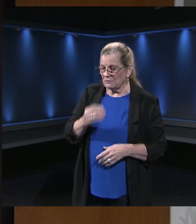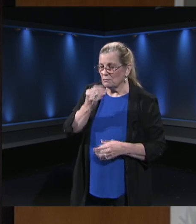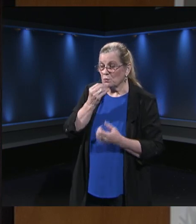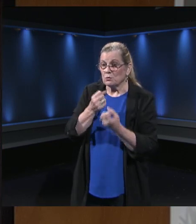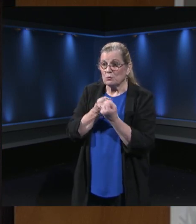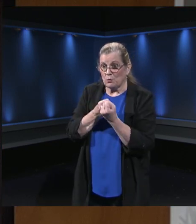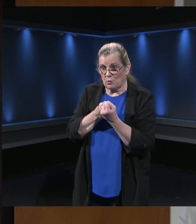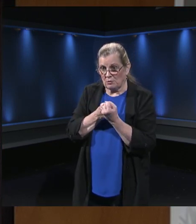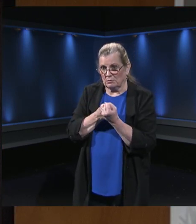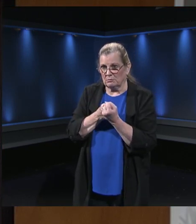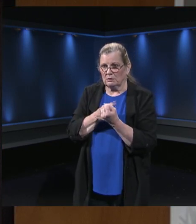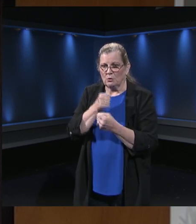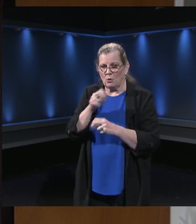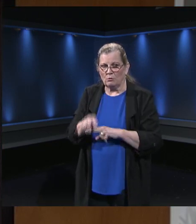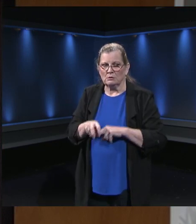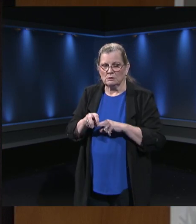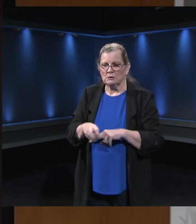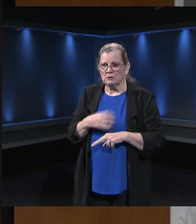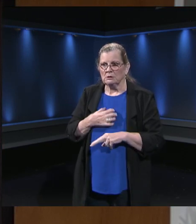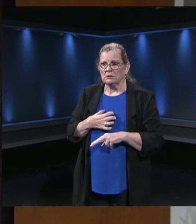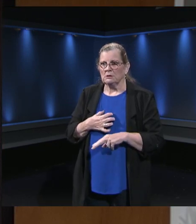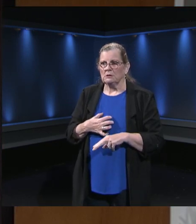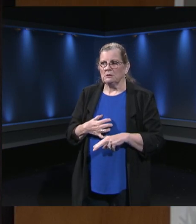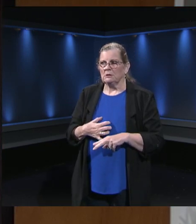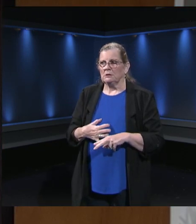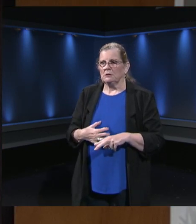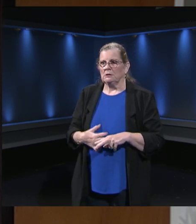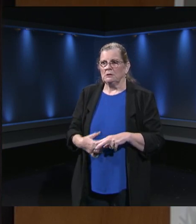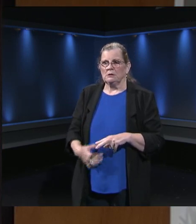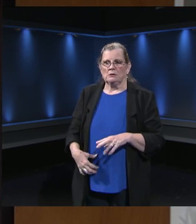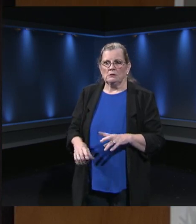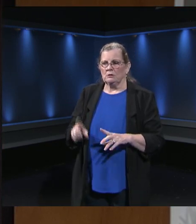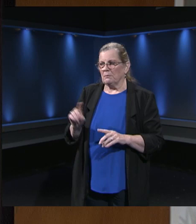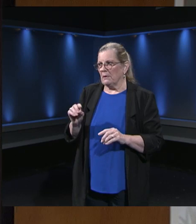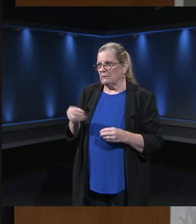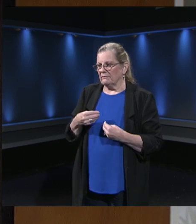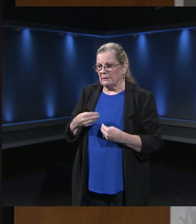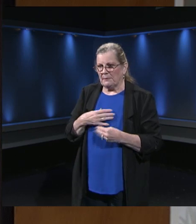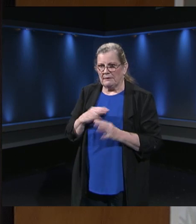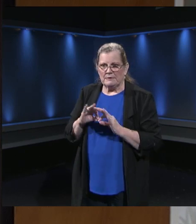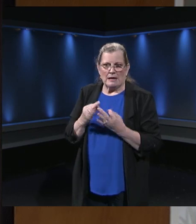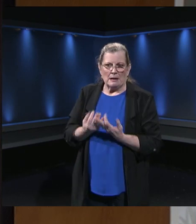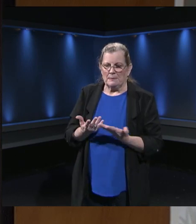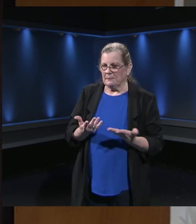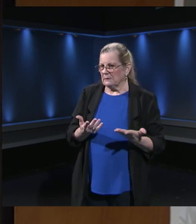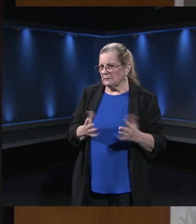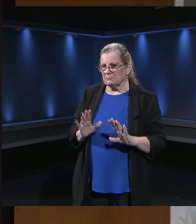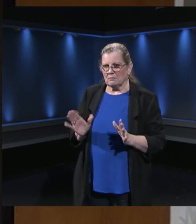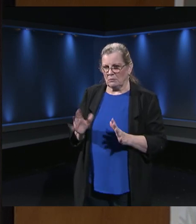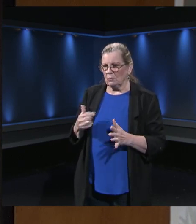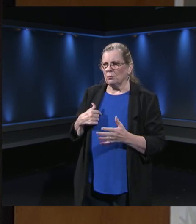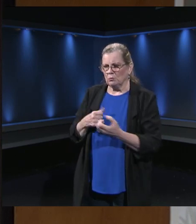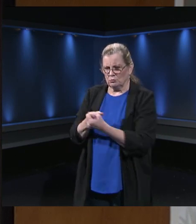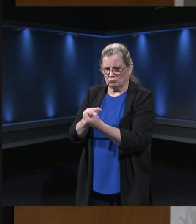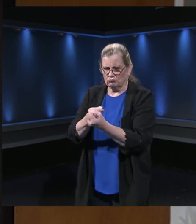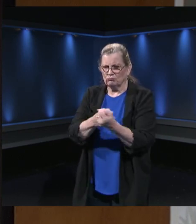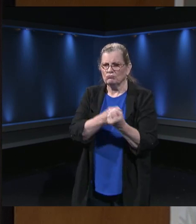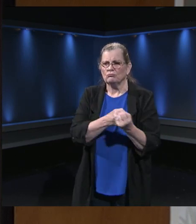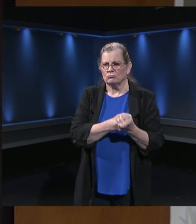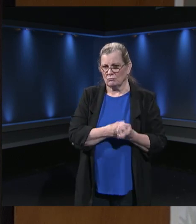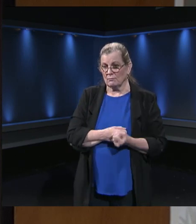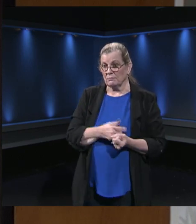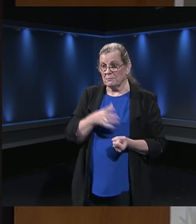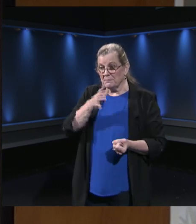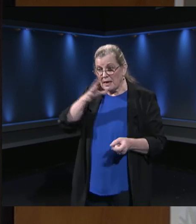don't sit home alone and suffer. We have ways to support you. And then we just have lots of great resources with our parent liaisons and our